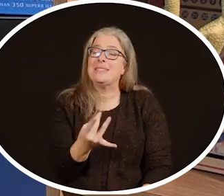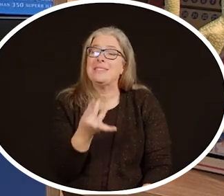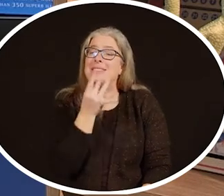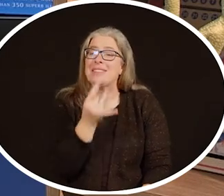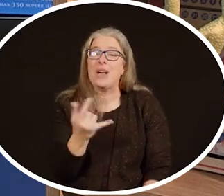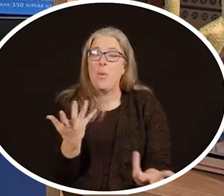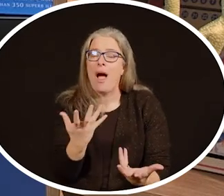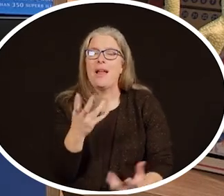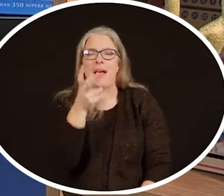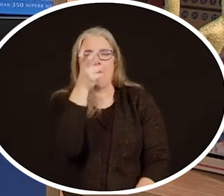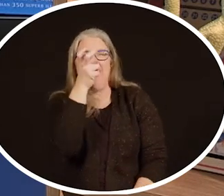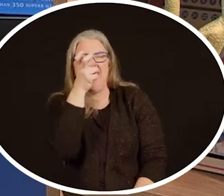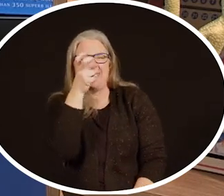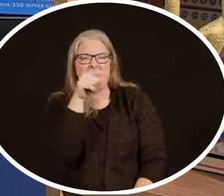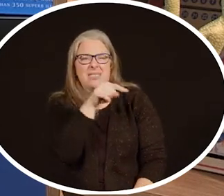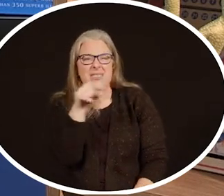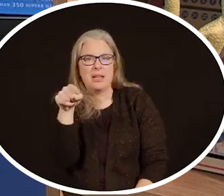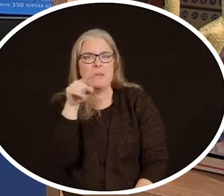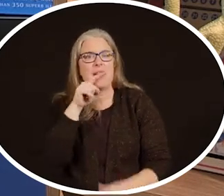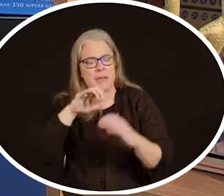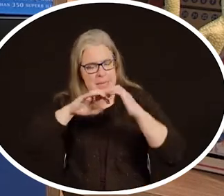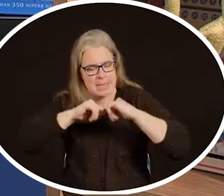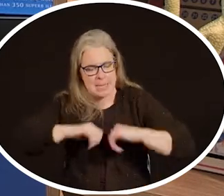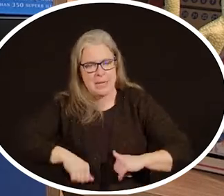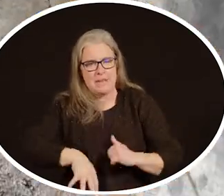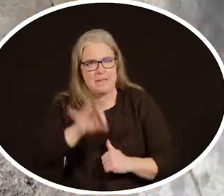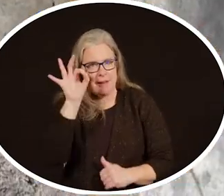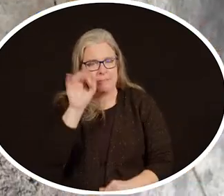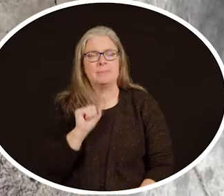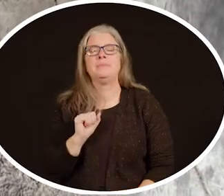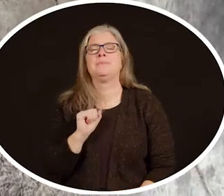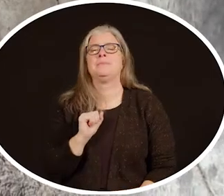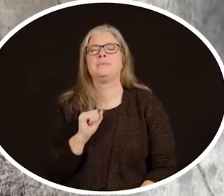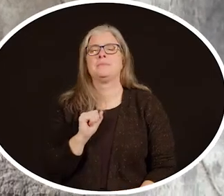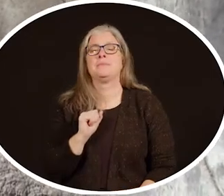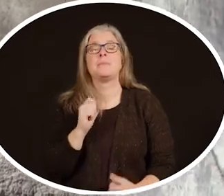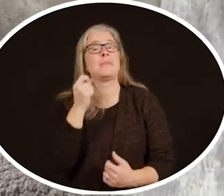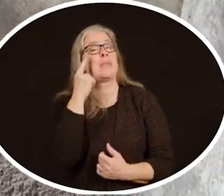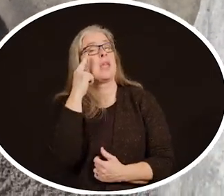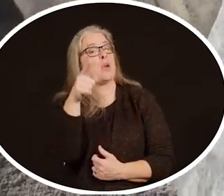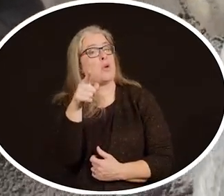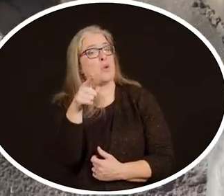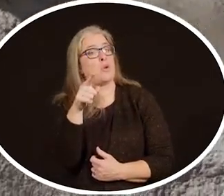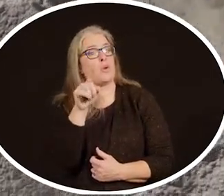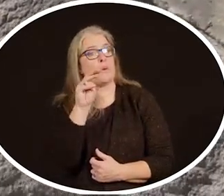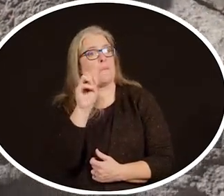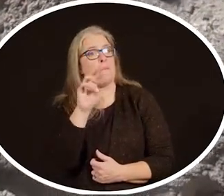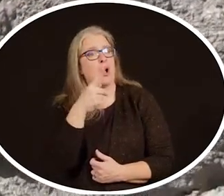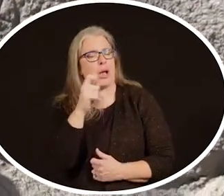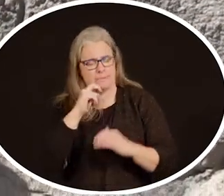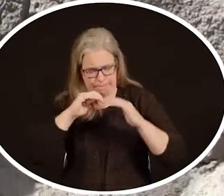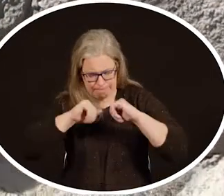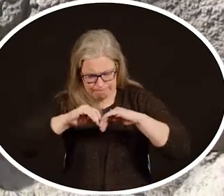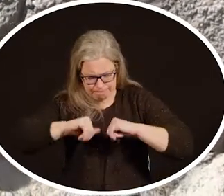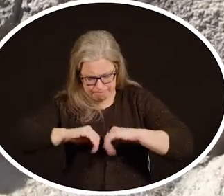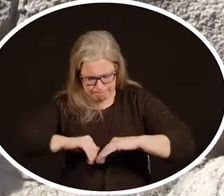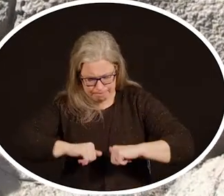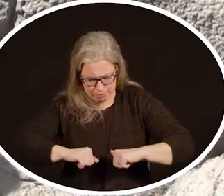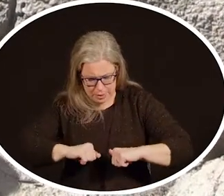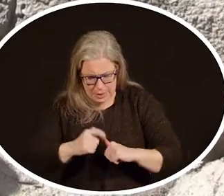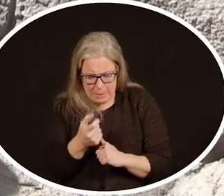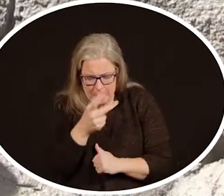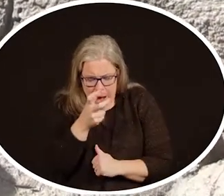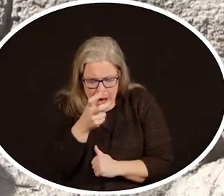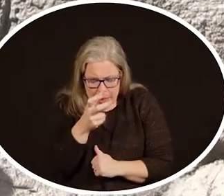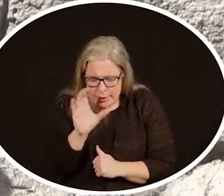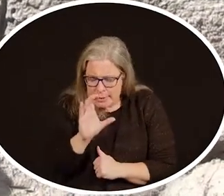insects, know, little bugs and things that they have to dig for. Now if you're a meerkat and you're digging, digging, digging for those